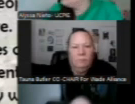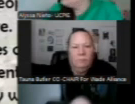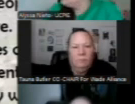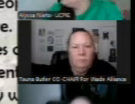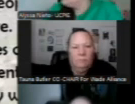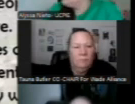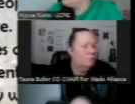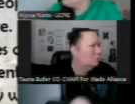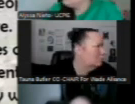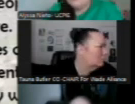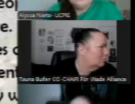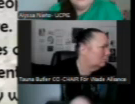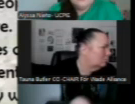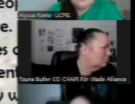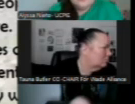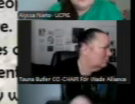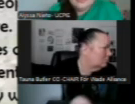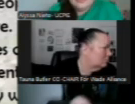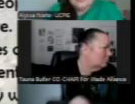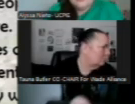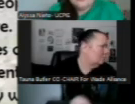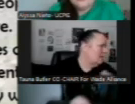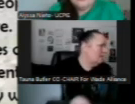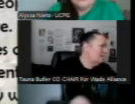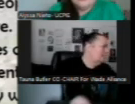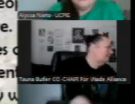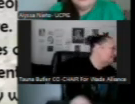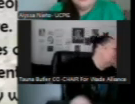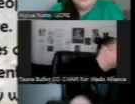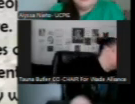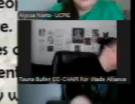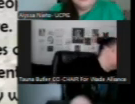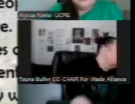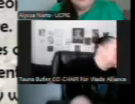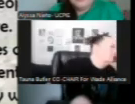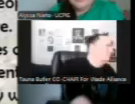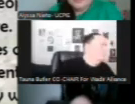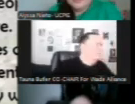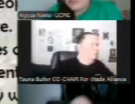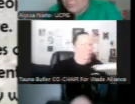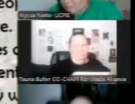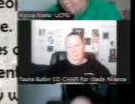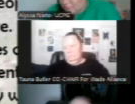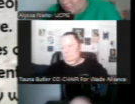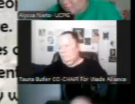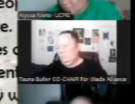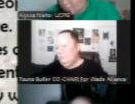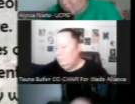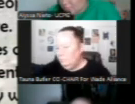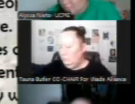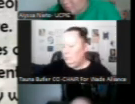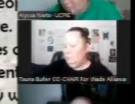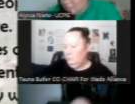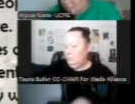caring for the land with great integrity. The first peoples honored the earth, animal, and plant beings, the